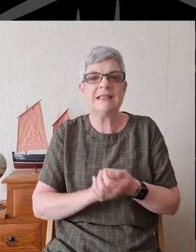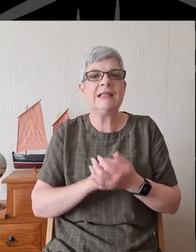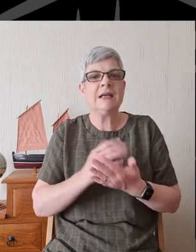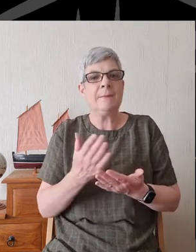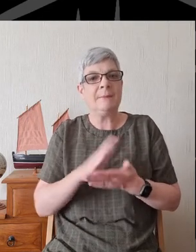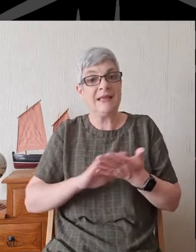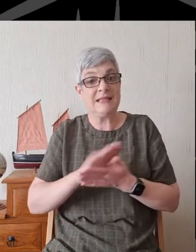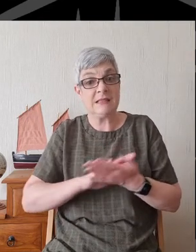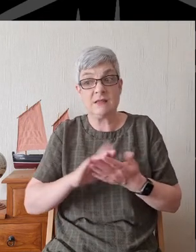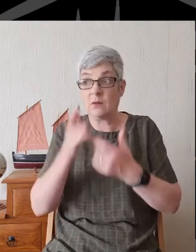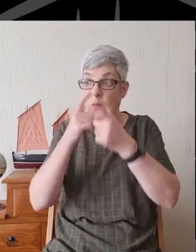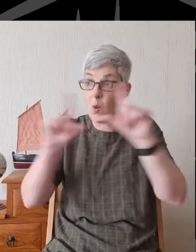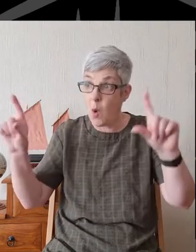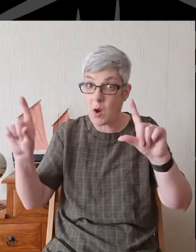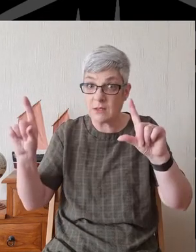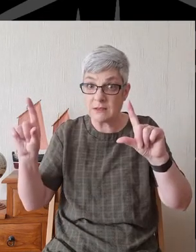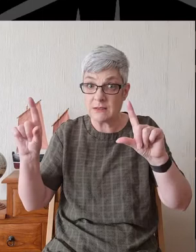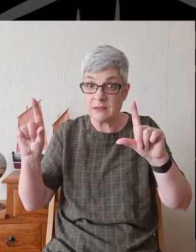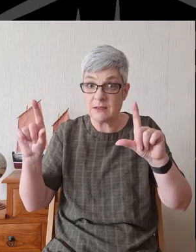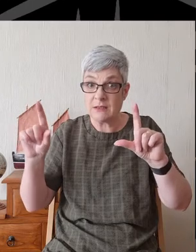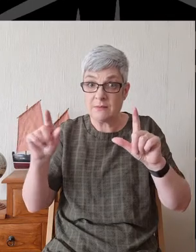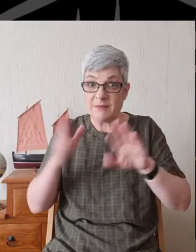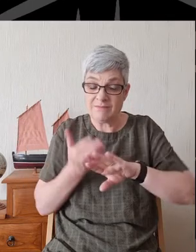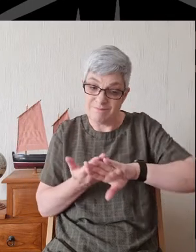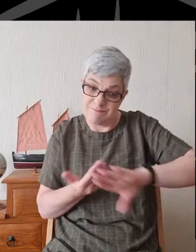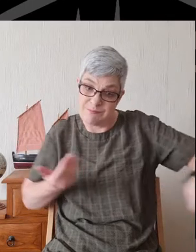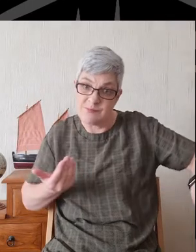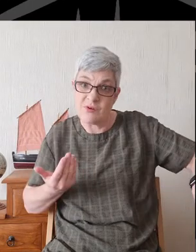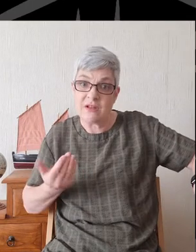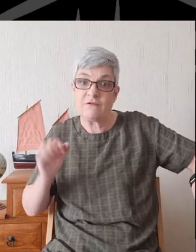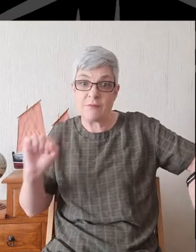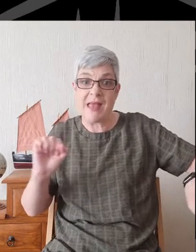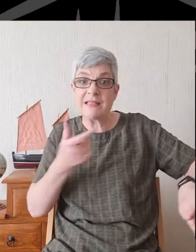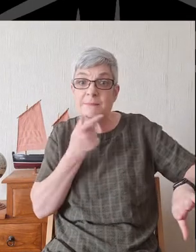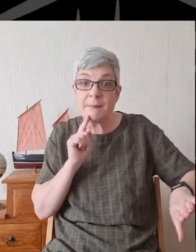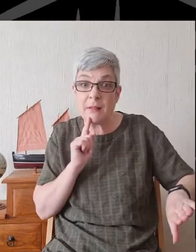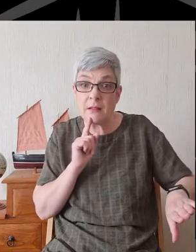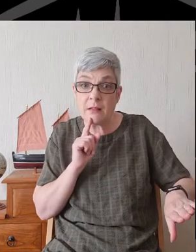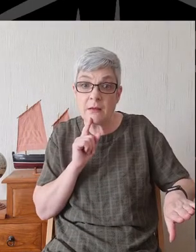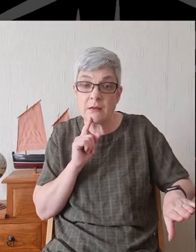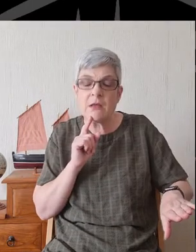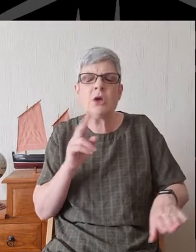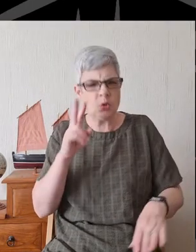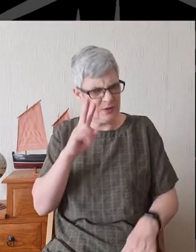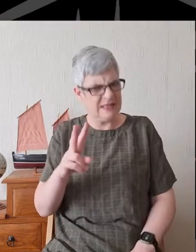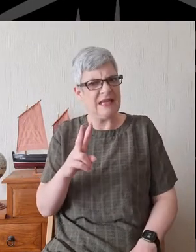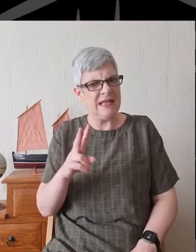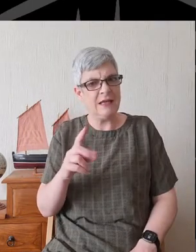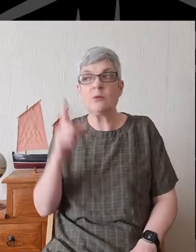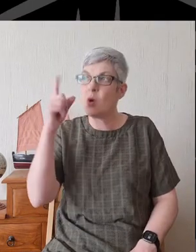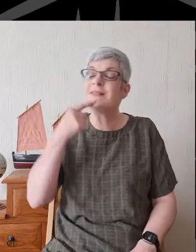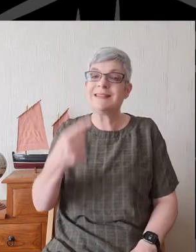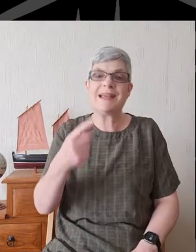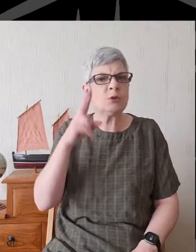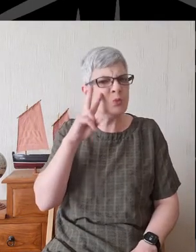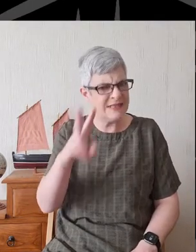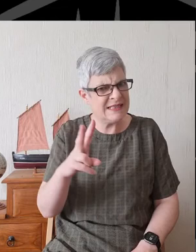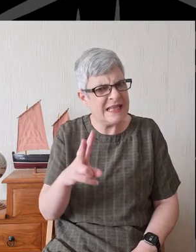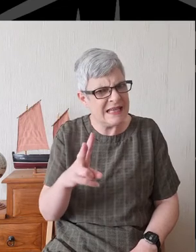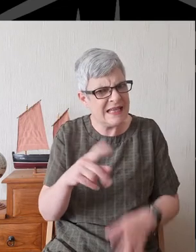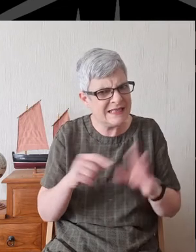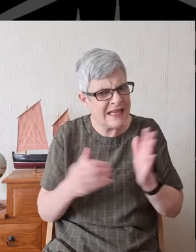driving him away from his people. Do you see what's going on? God says to Ezekiel in verse 6,